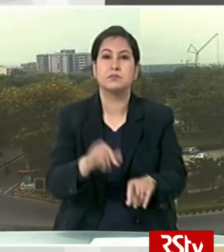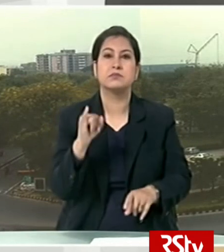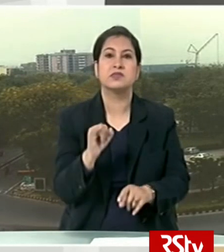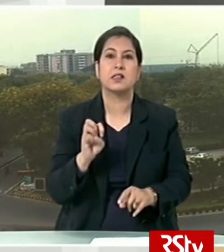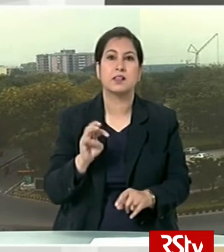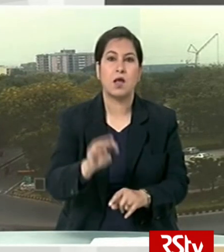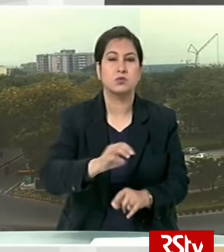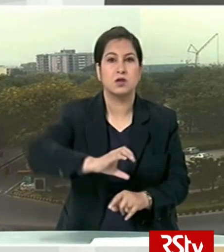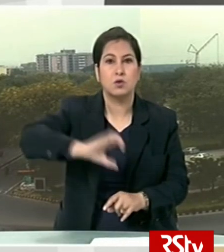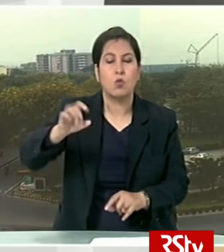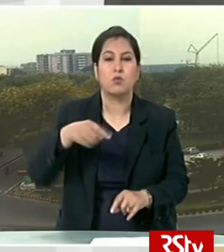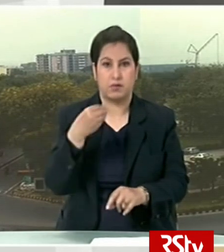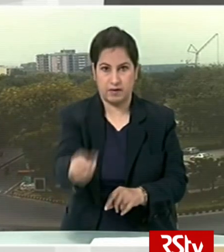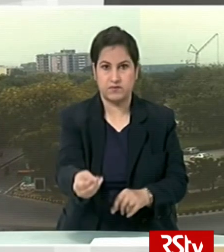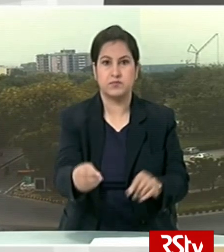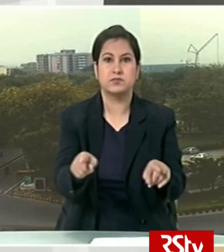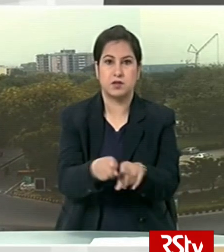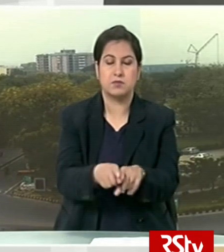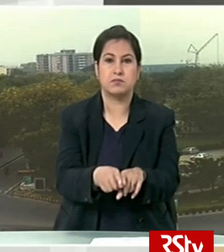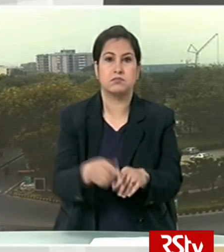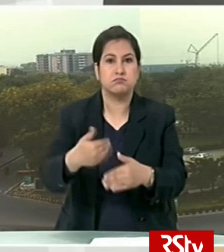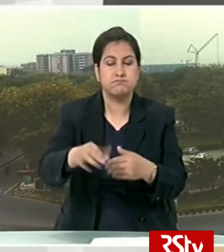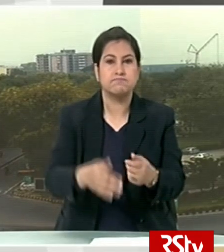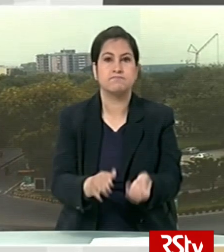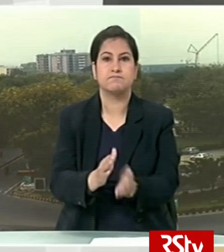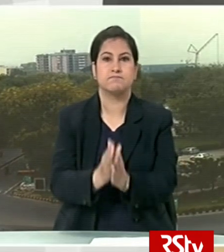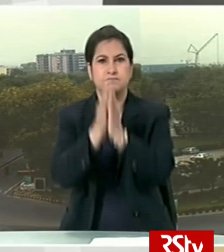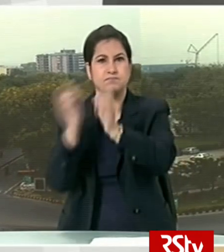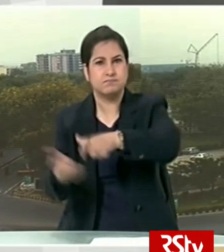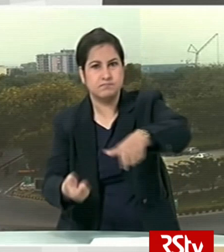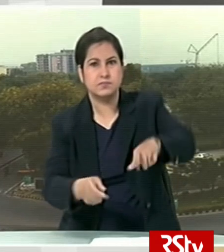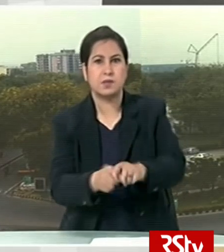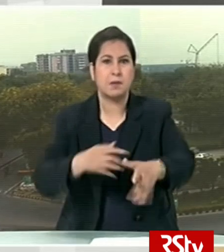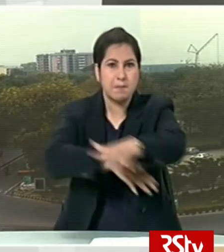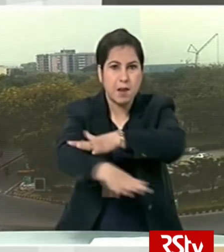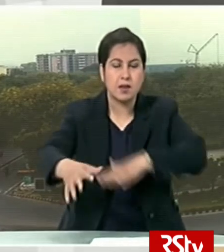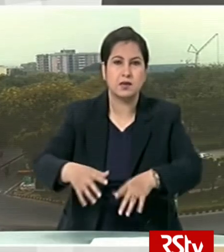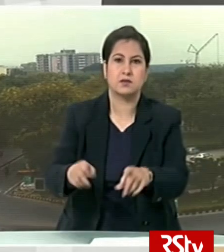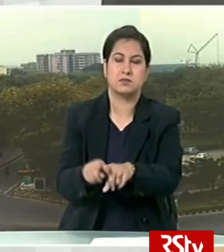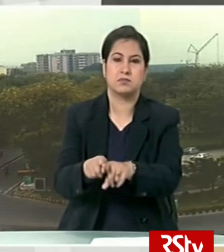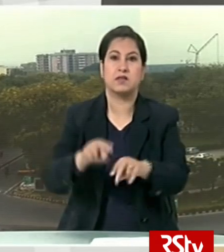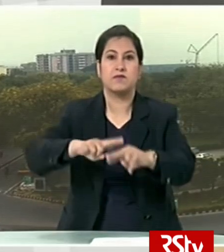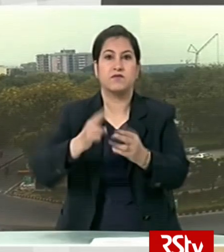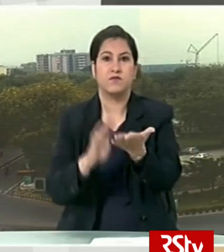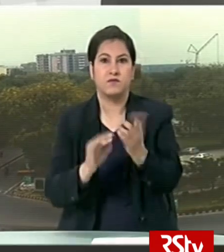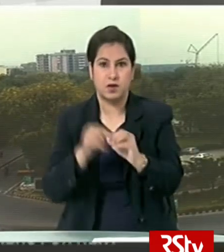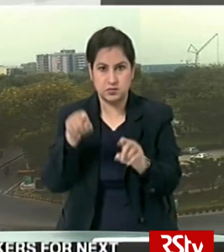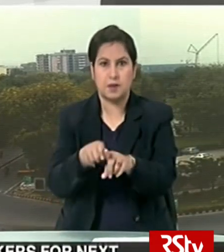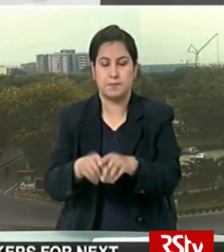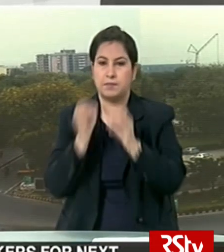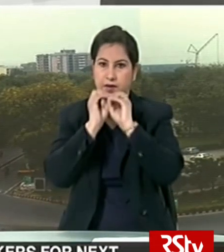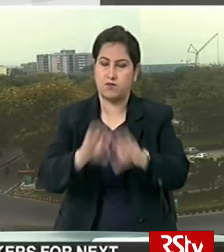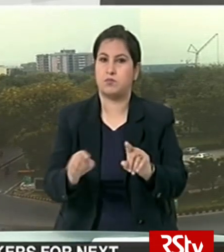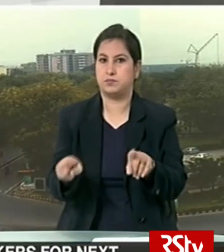employment push using compensatory afforestation management and planning authority funds was also